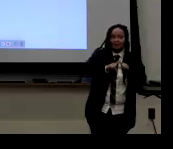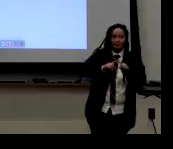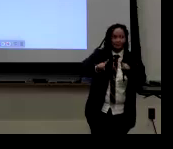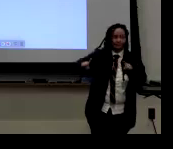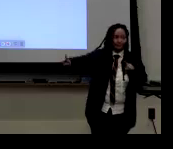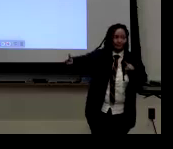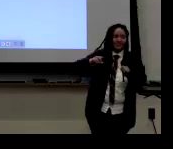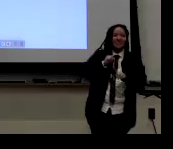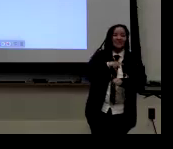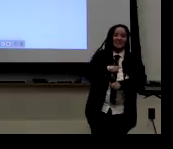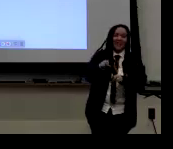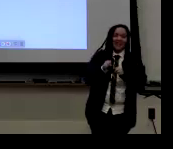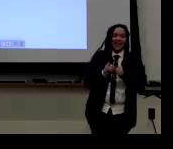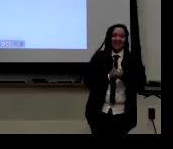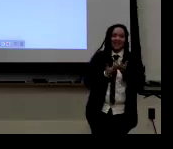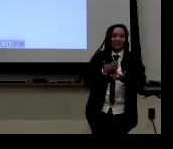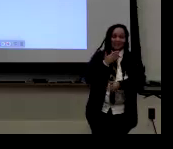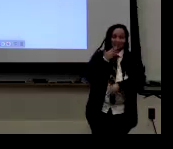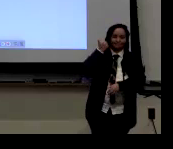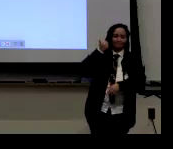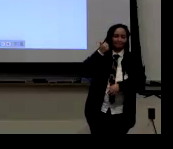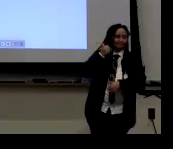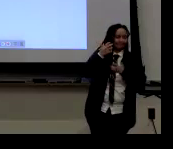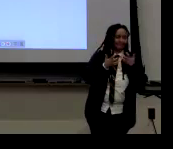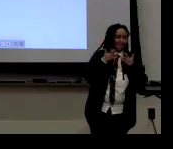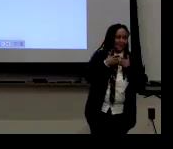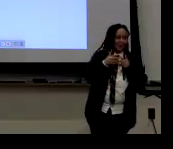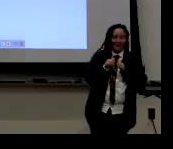interpreters so they can see different type, different variations of signing.